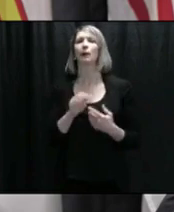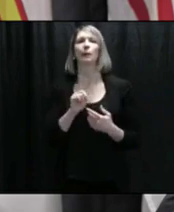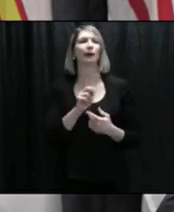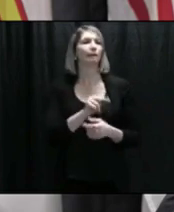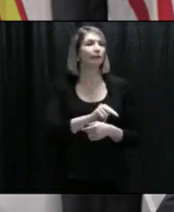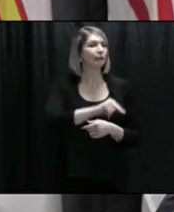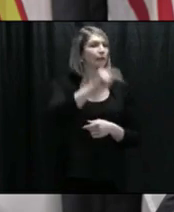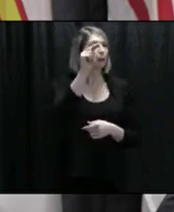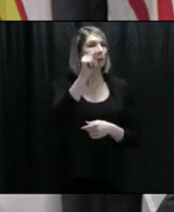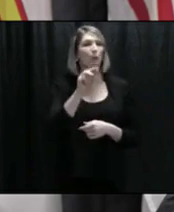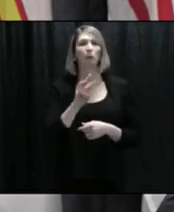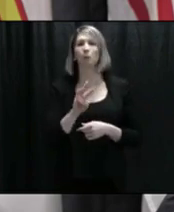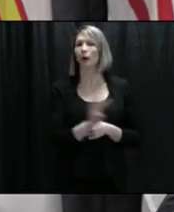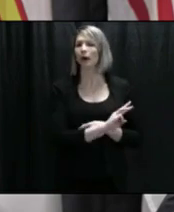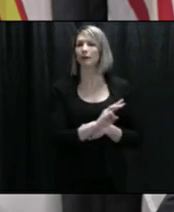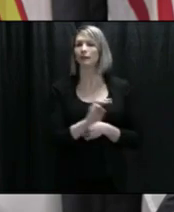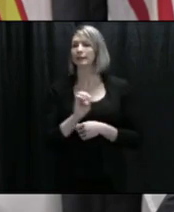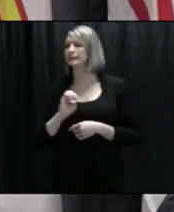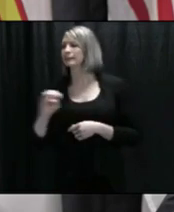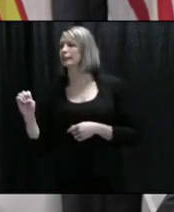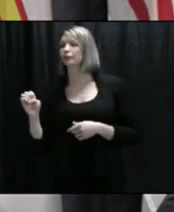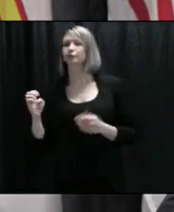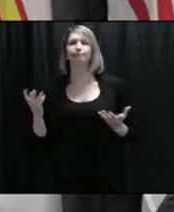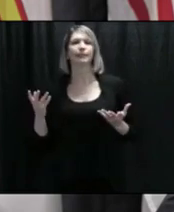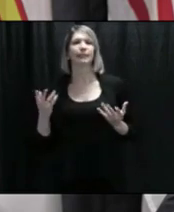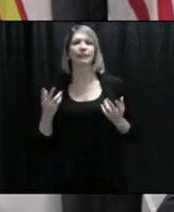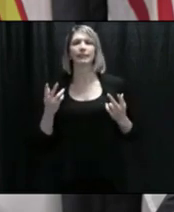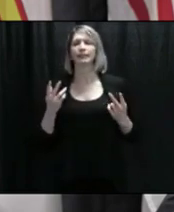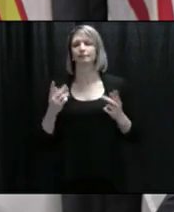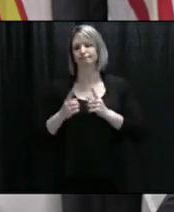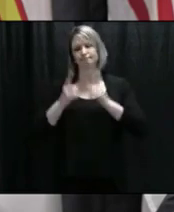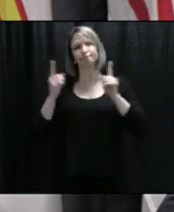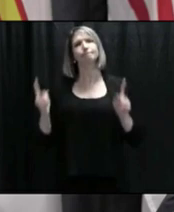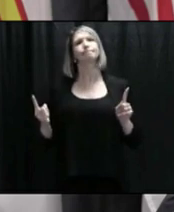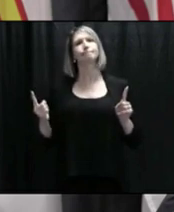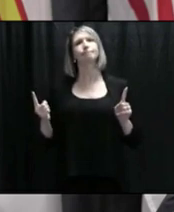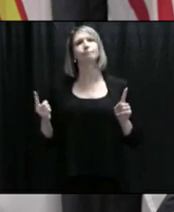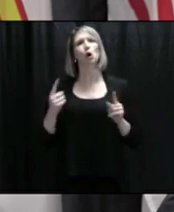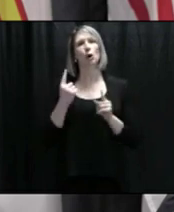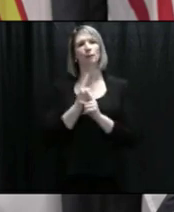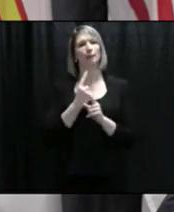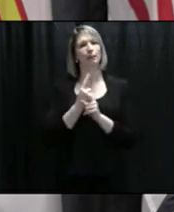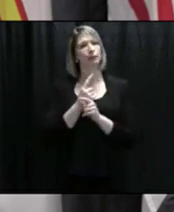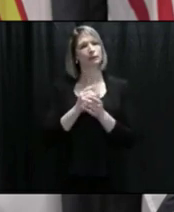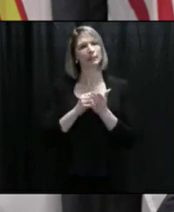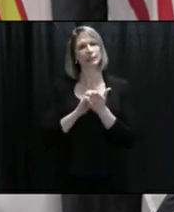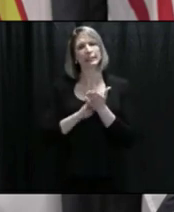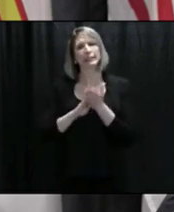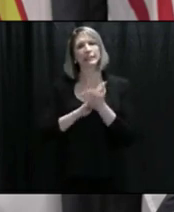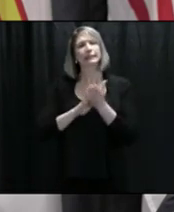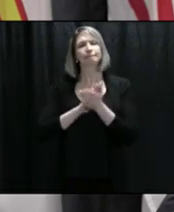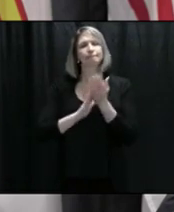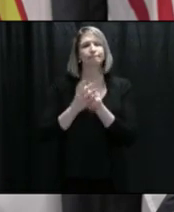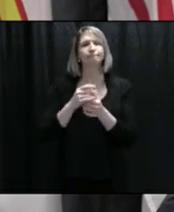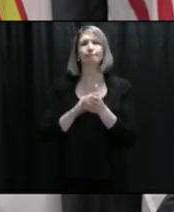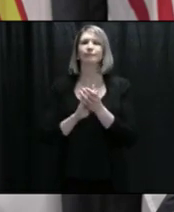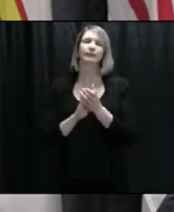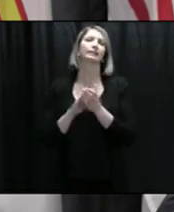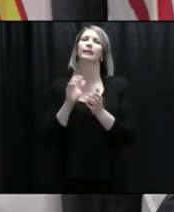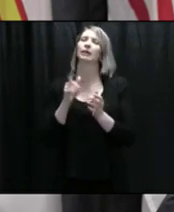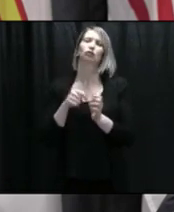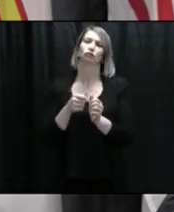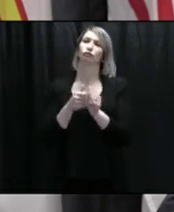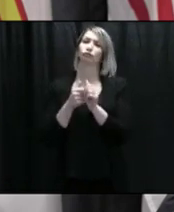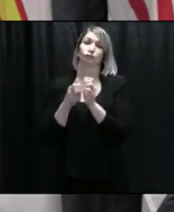physical distancing, proper hygiene, having those facilities available, these are the